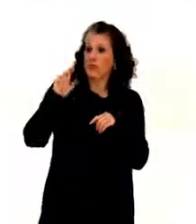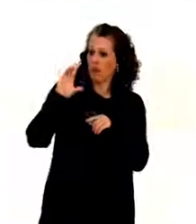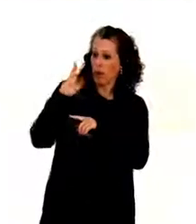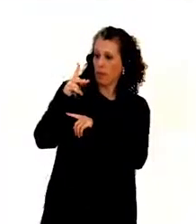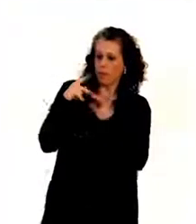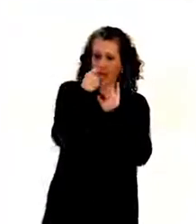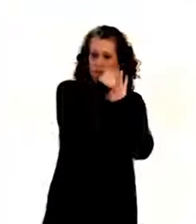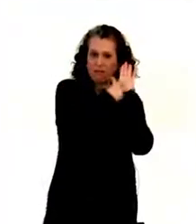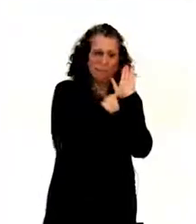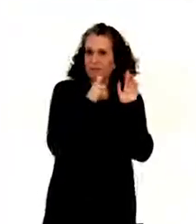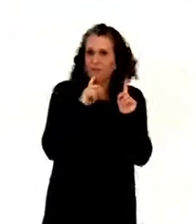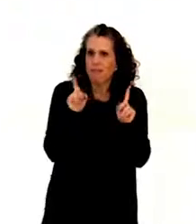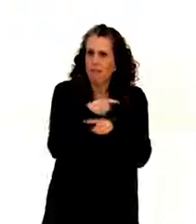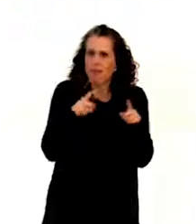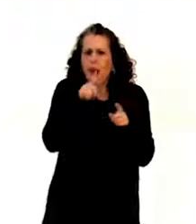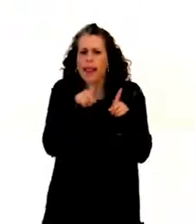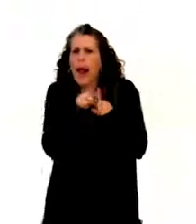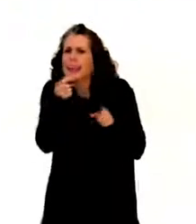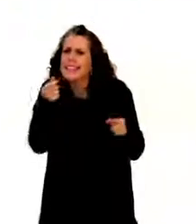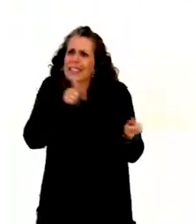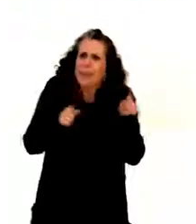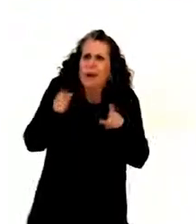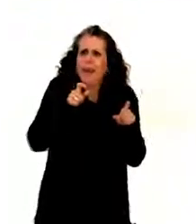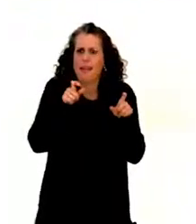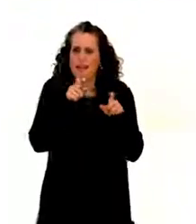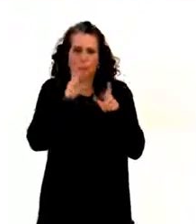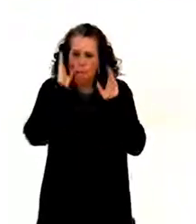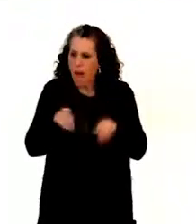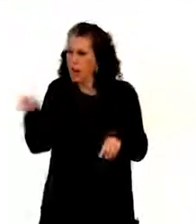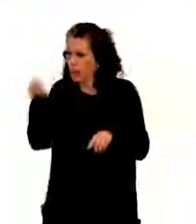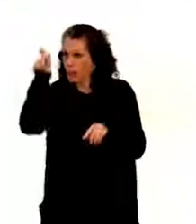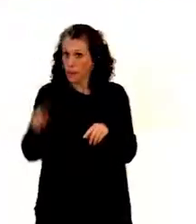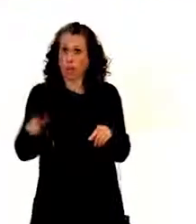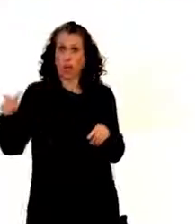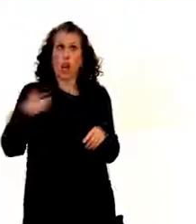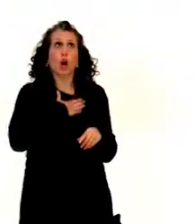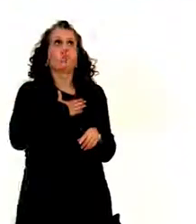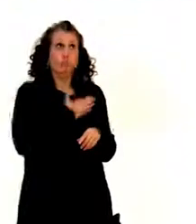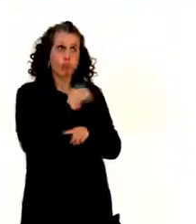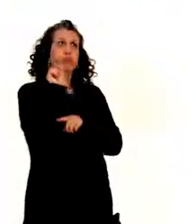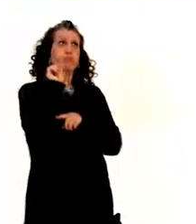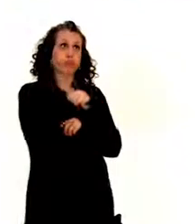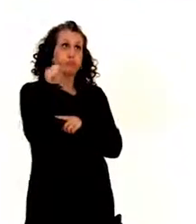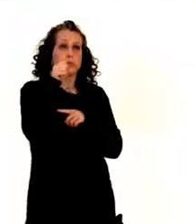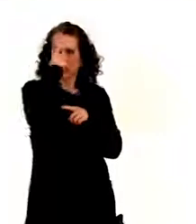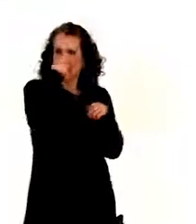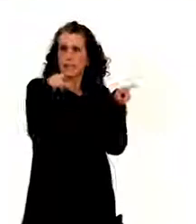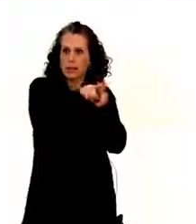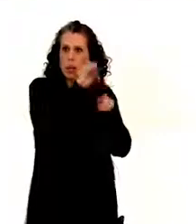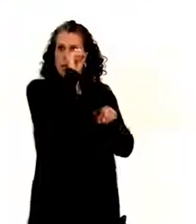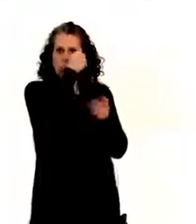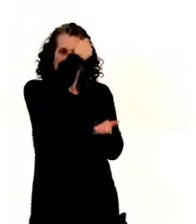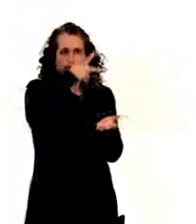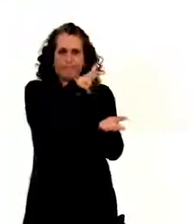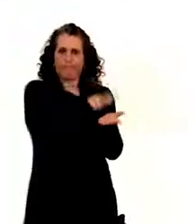the medical experimentation without free informed consent of persons with disability. Also, there we have the situation of